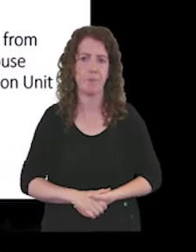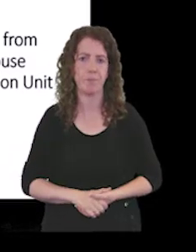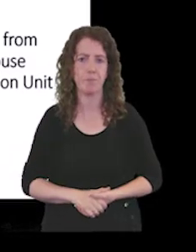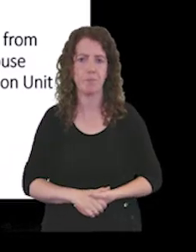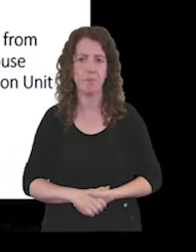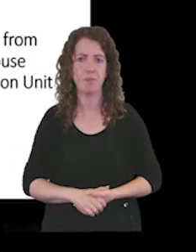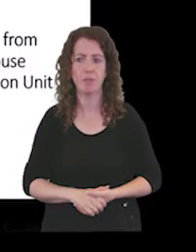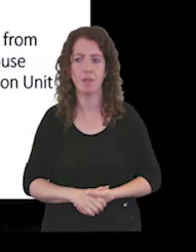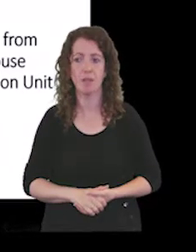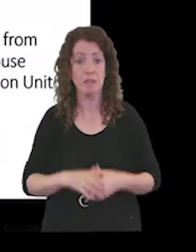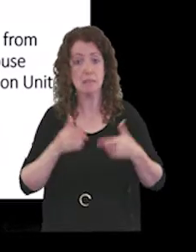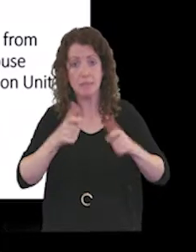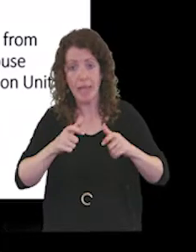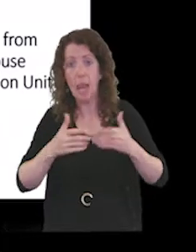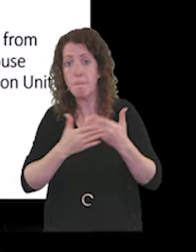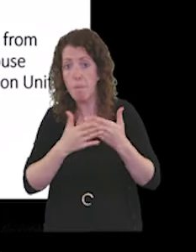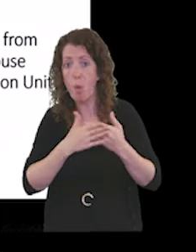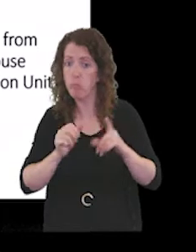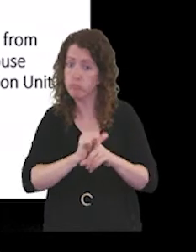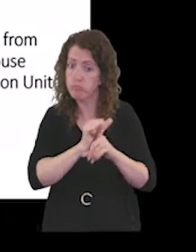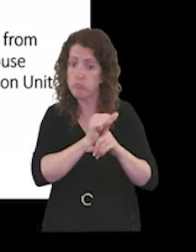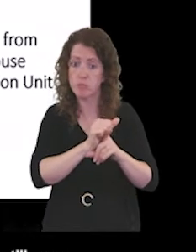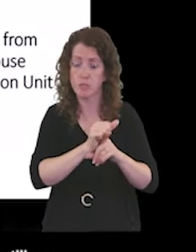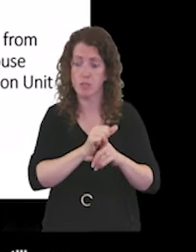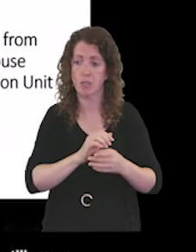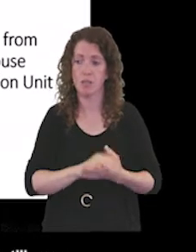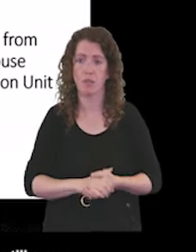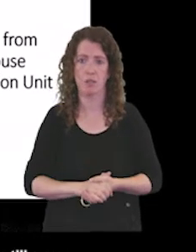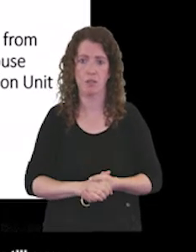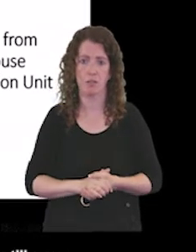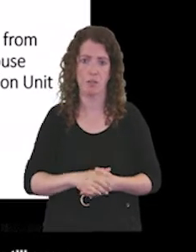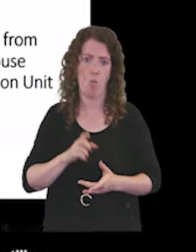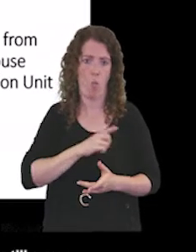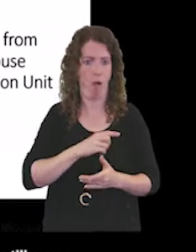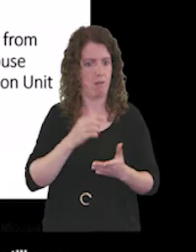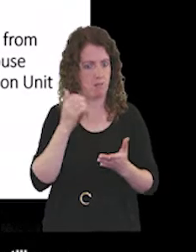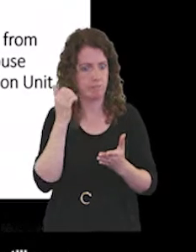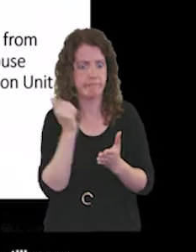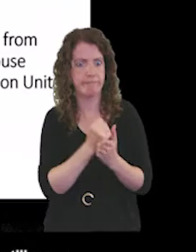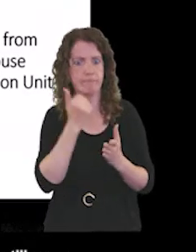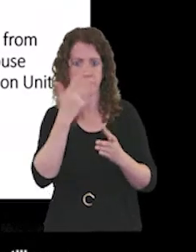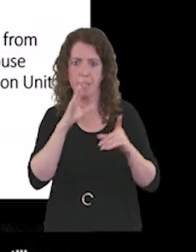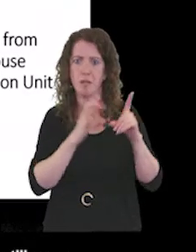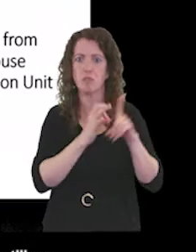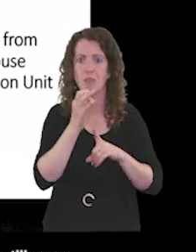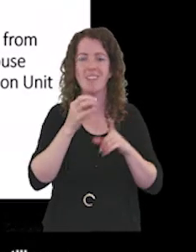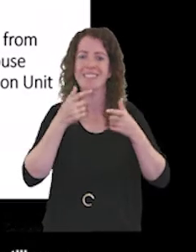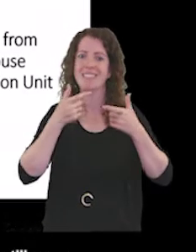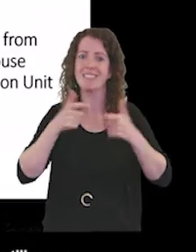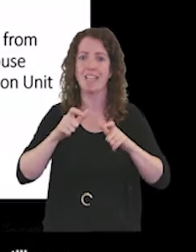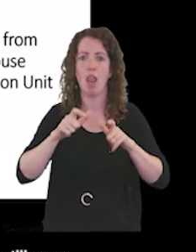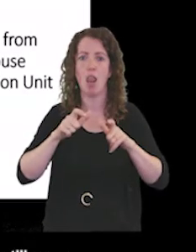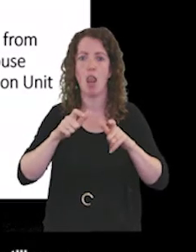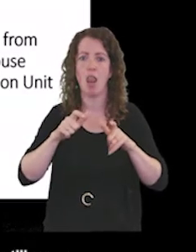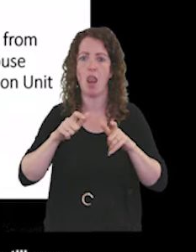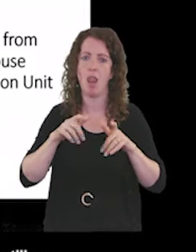There's more to do because despite that fantastic improvement, it still overall only puts us